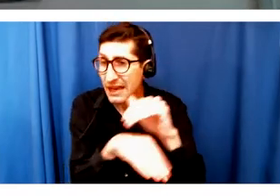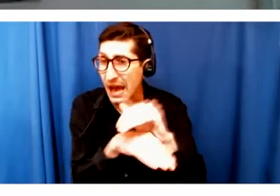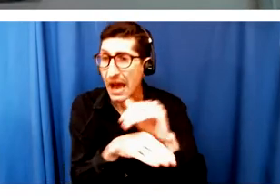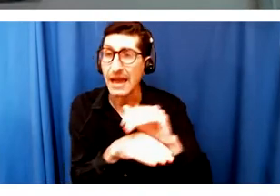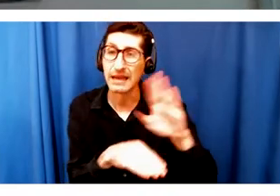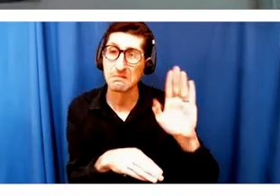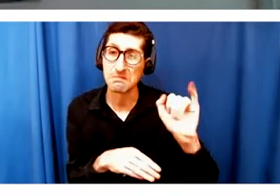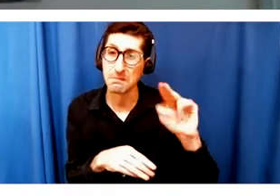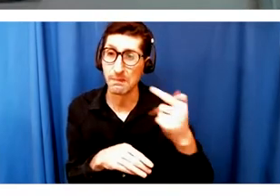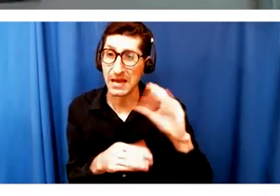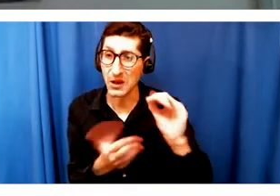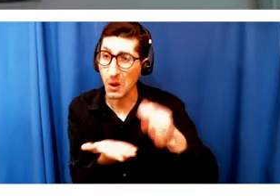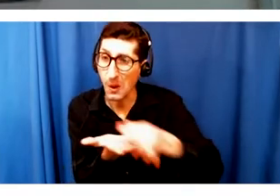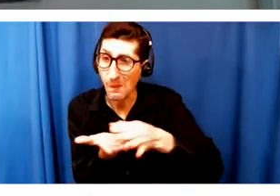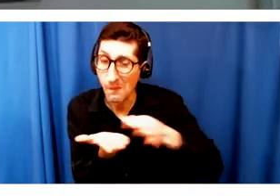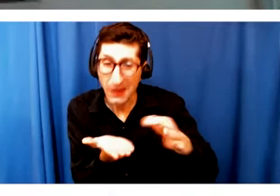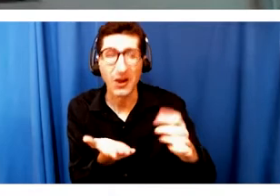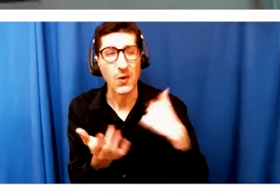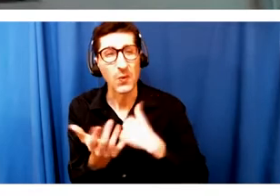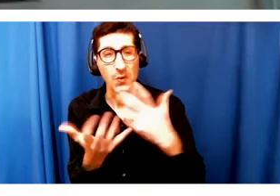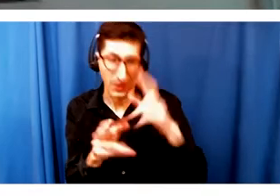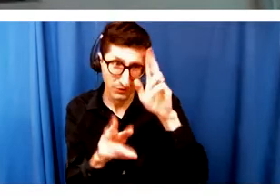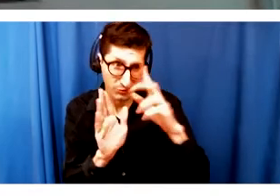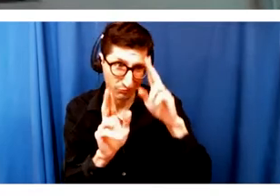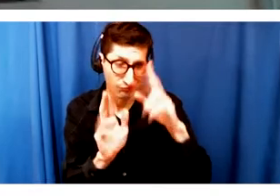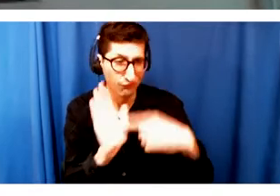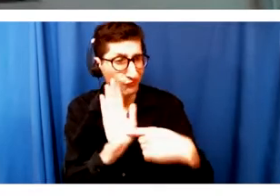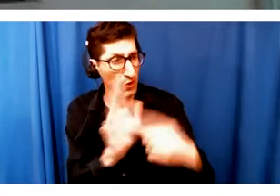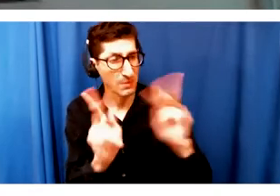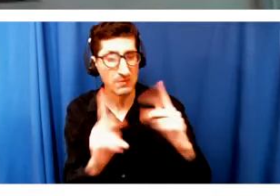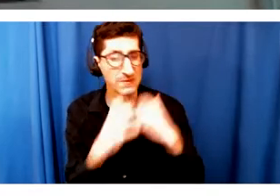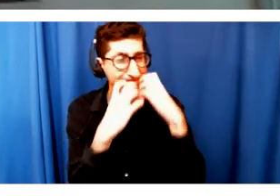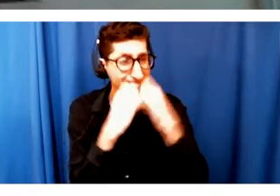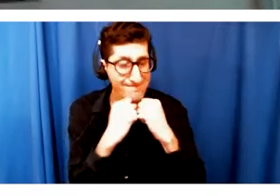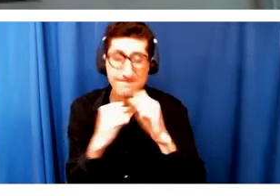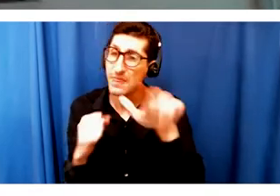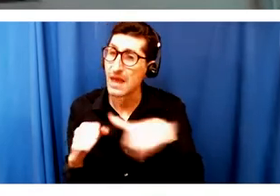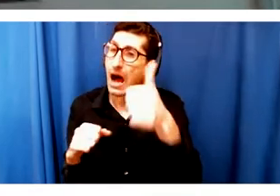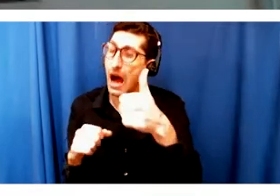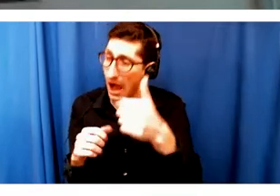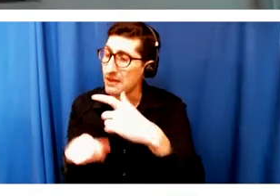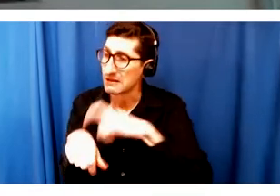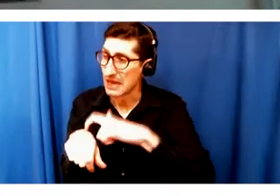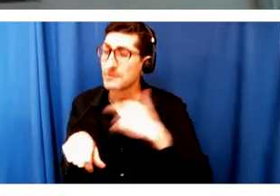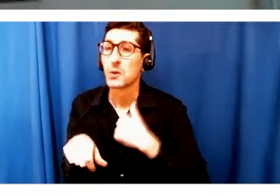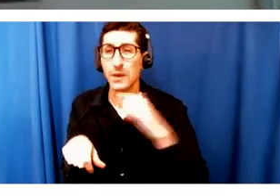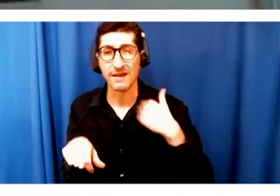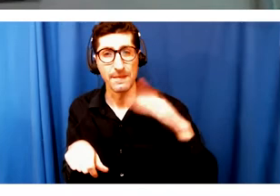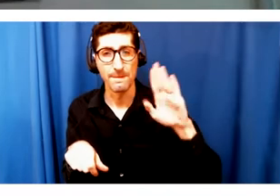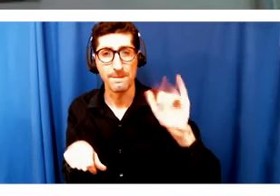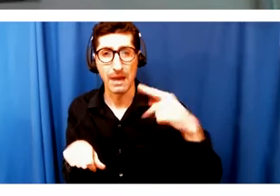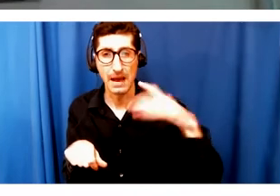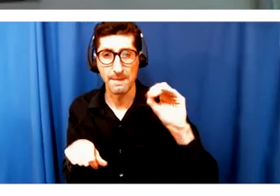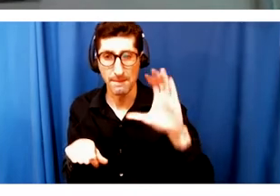them and care for them. And then, on alternate months, we're having BIPOC affinity spaces where we are going hiking and having conversations.